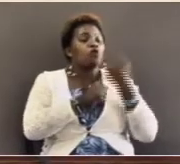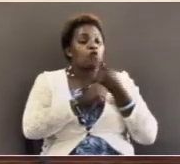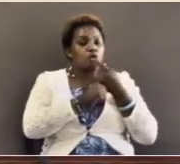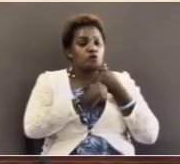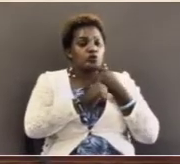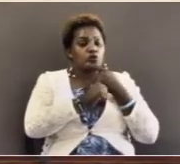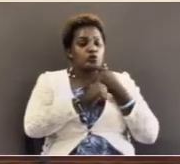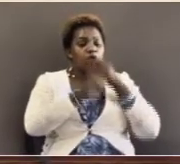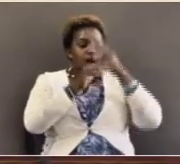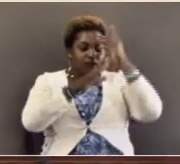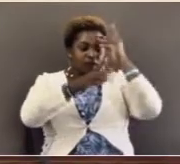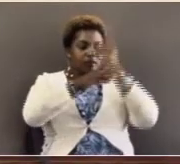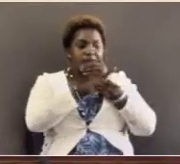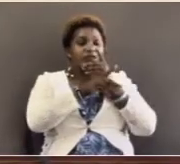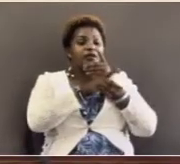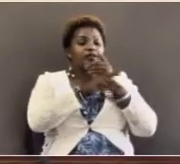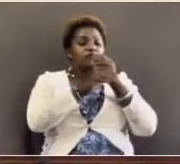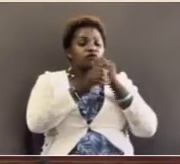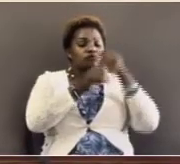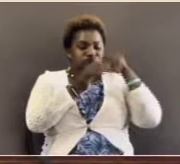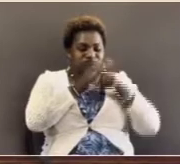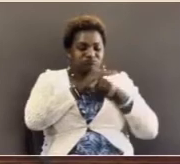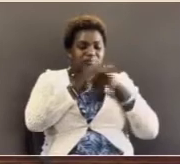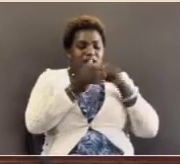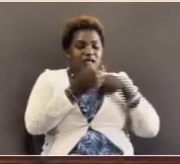And they decided confined in him.